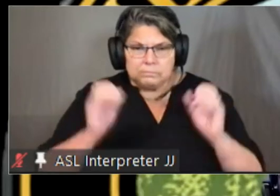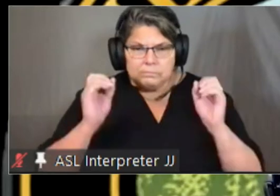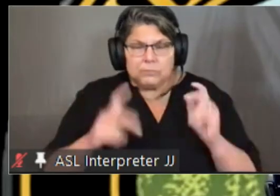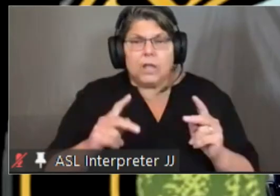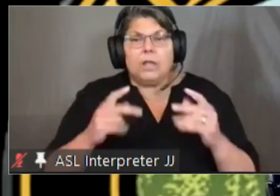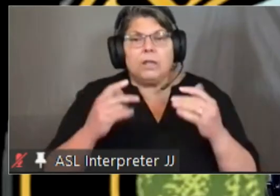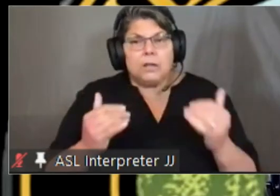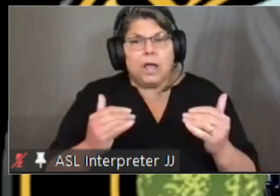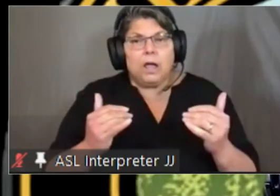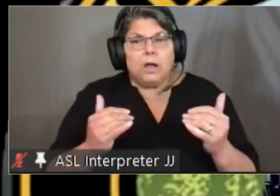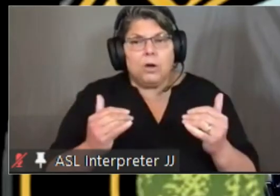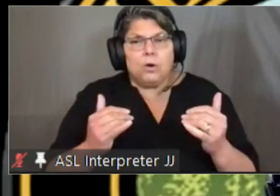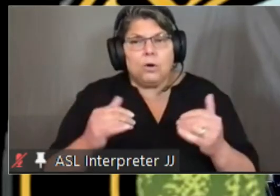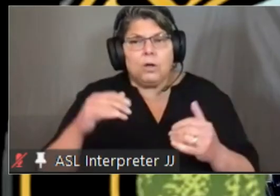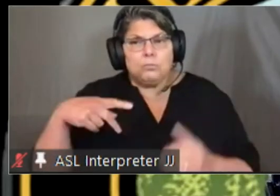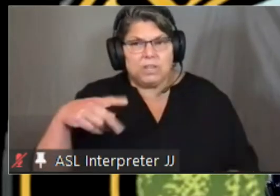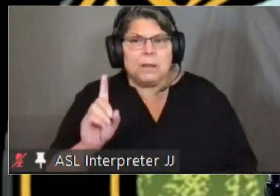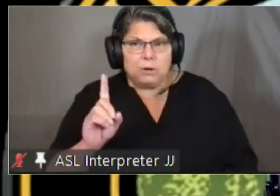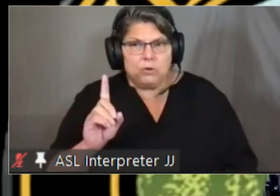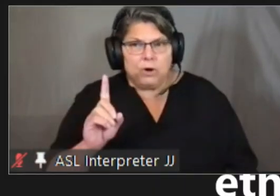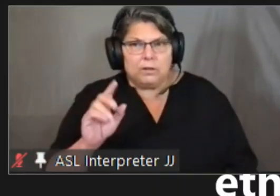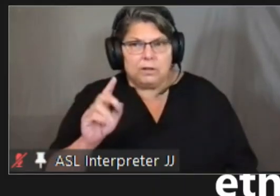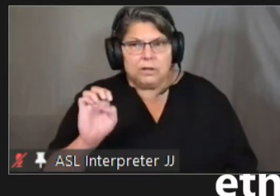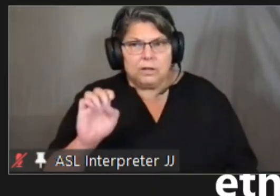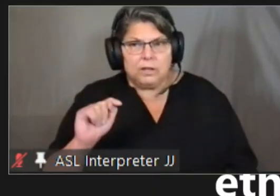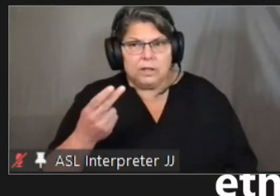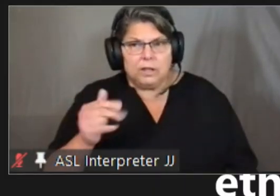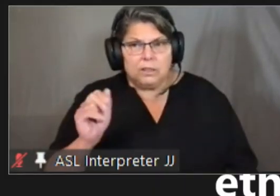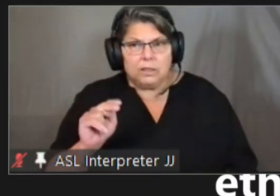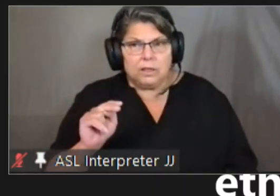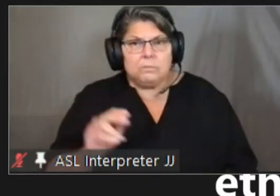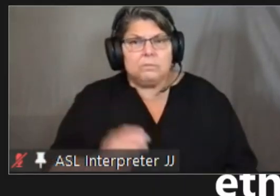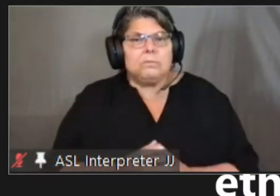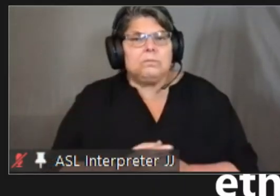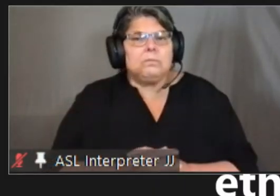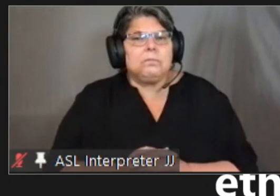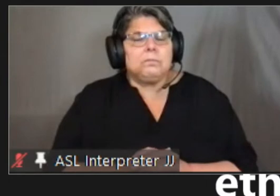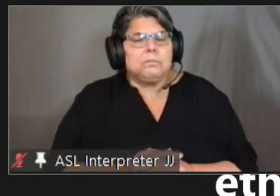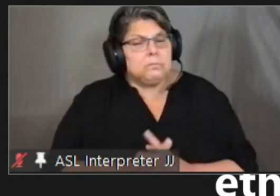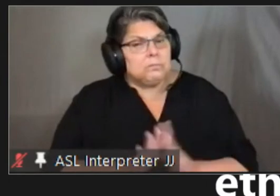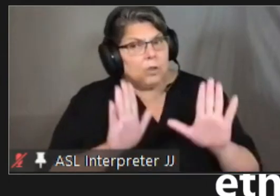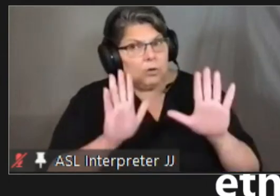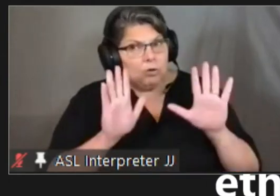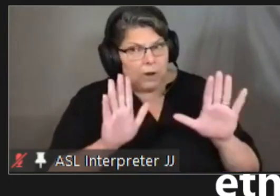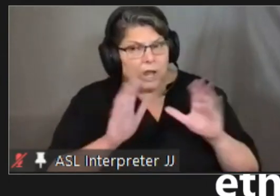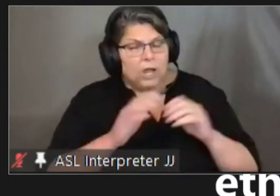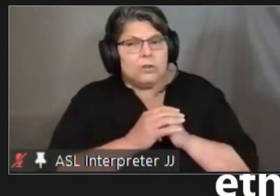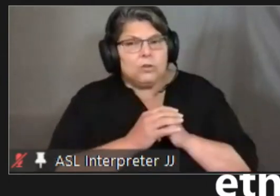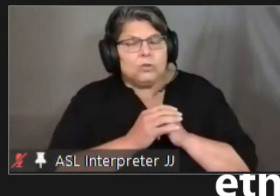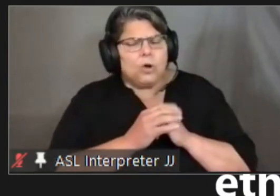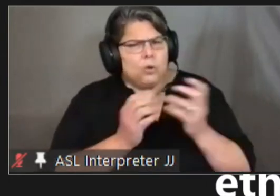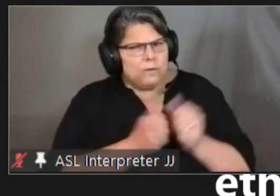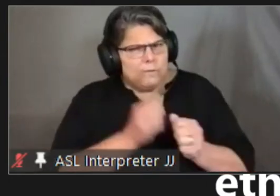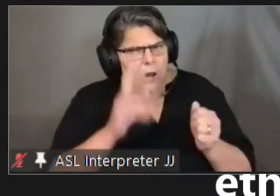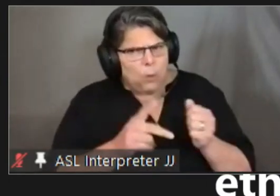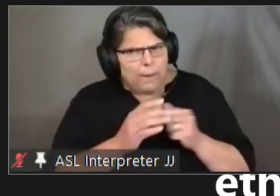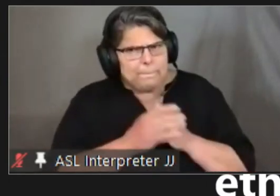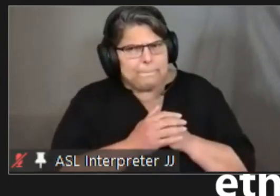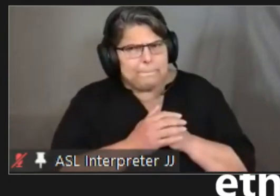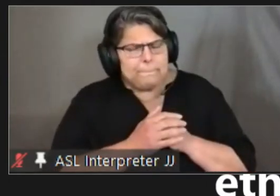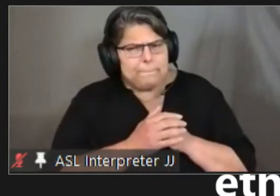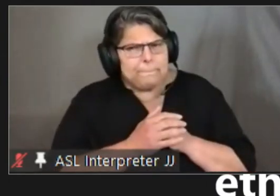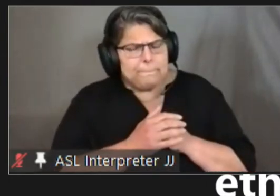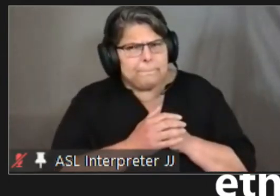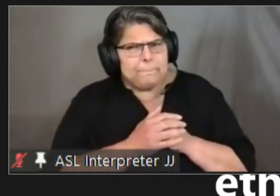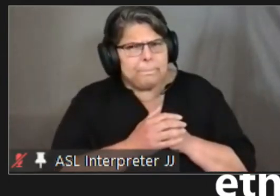and then we're going to move on to the press democrat ethan um great so so yeah just follow up it was each of the